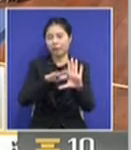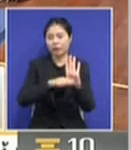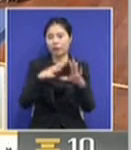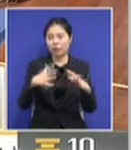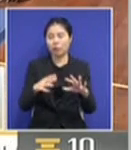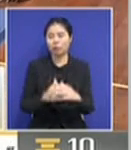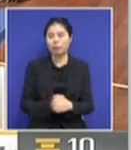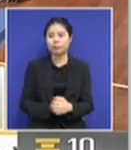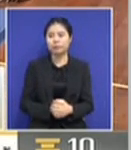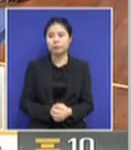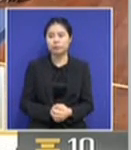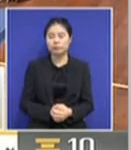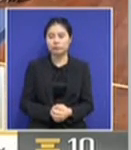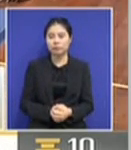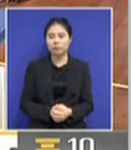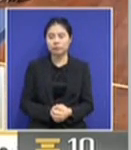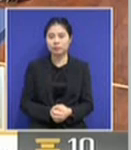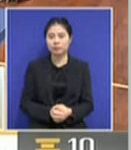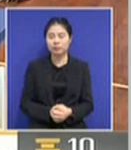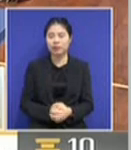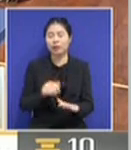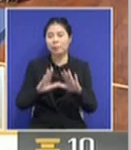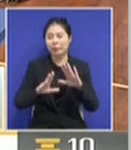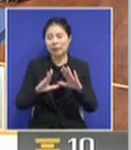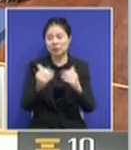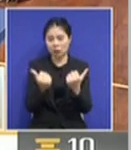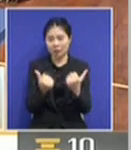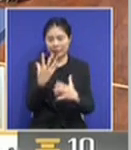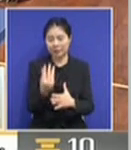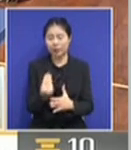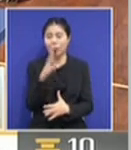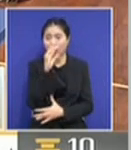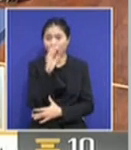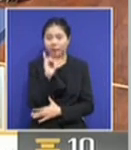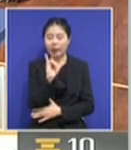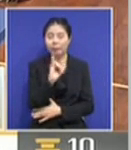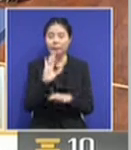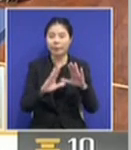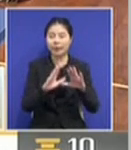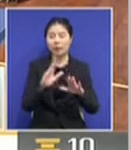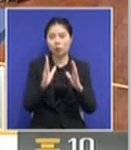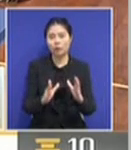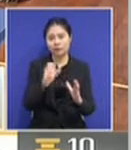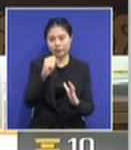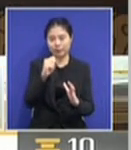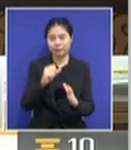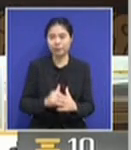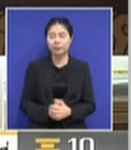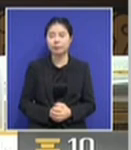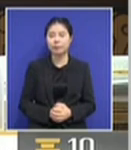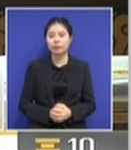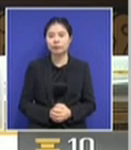But Khun Thanathon Jigwung Rangit managed to have a show of his own, right? So let's take a look at what happened